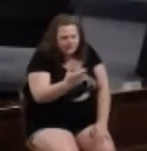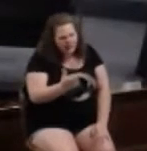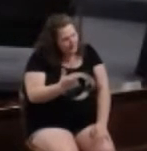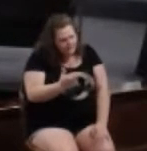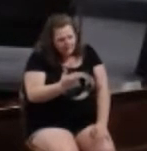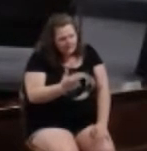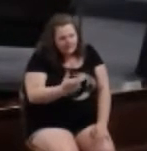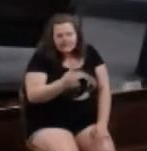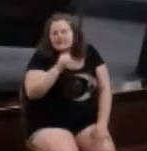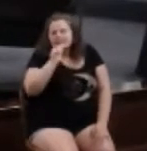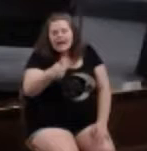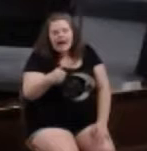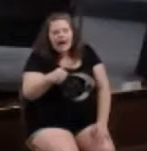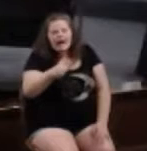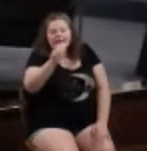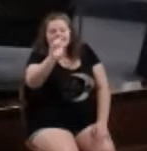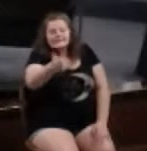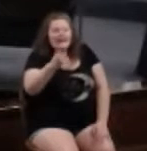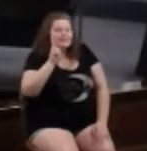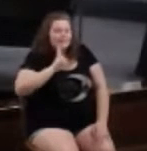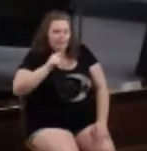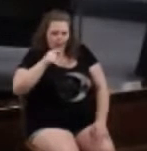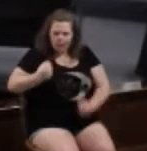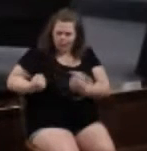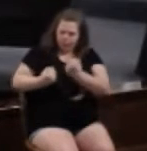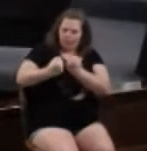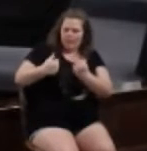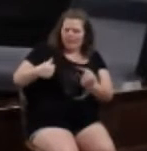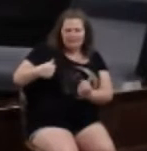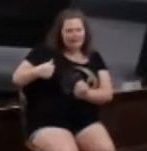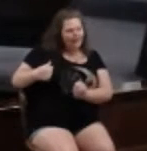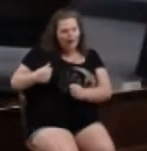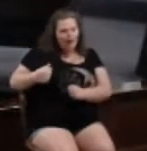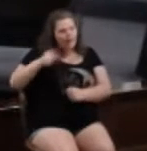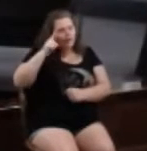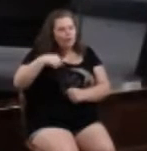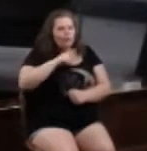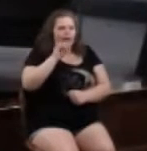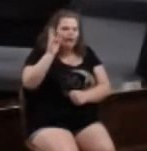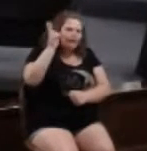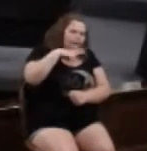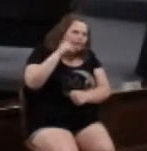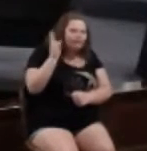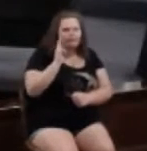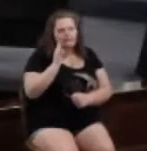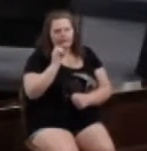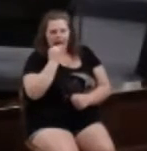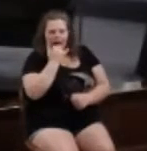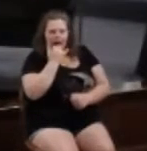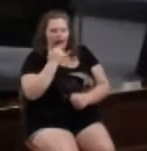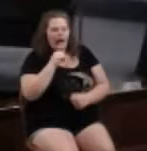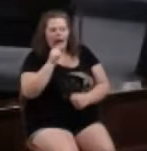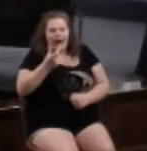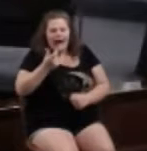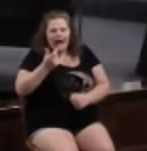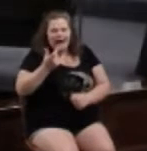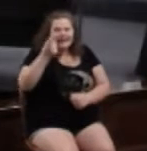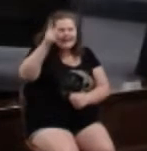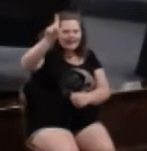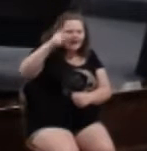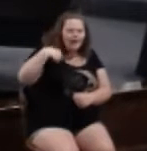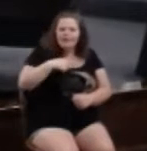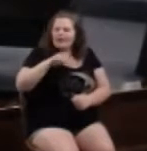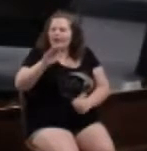not the ten people that are already on your side, because what we slipped up, we didn't go first to them, we went to ten people